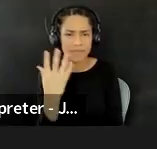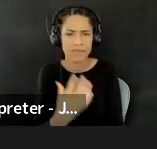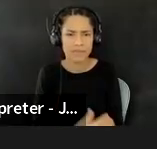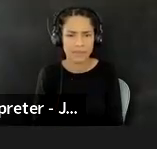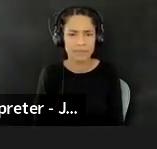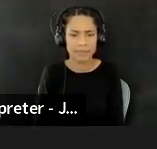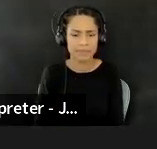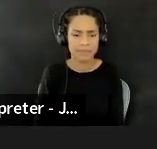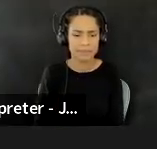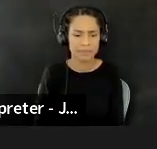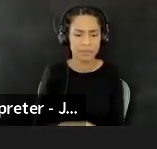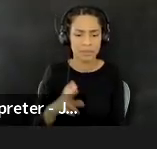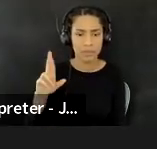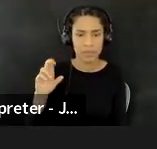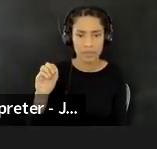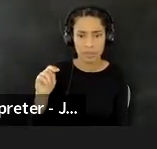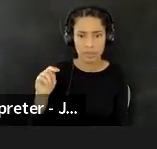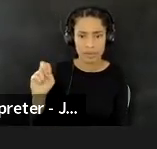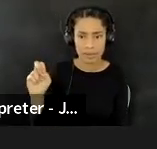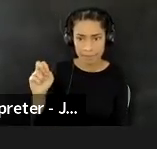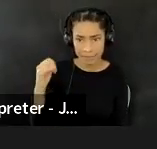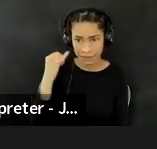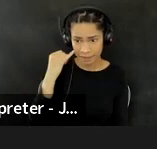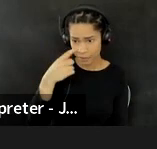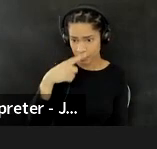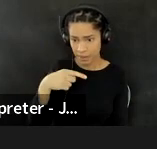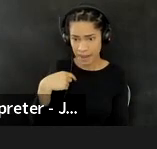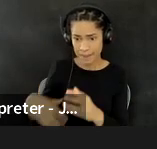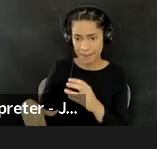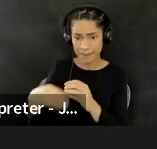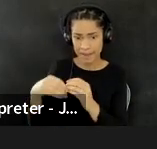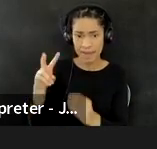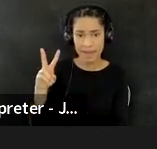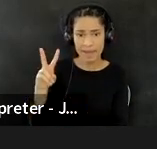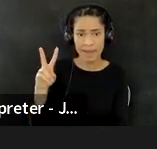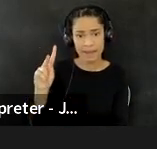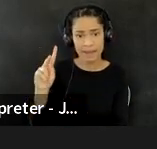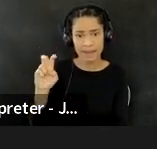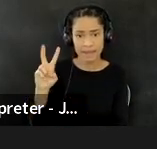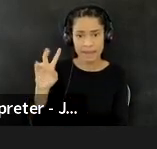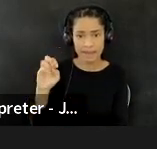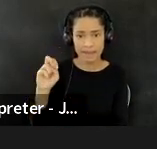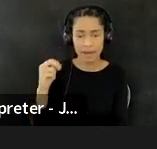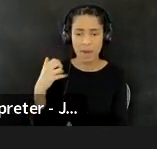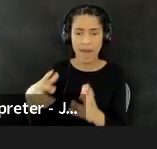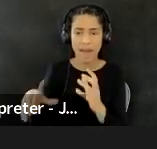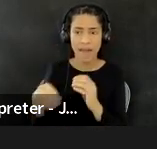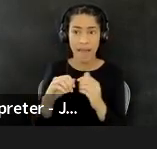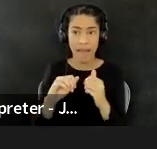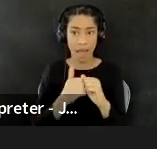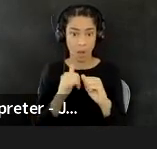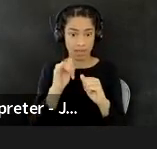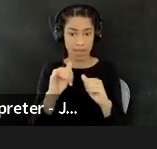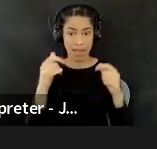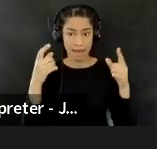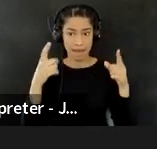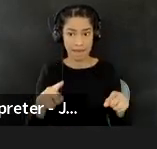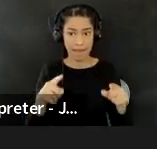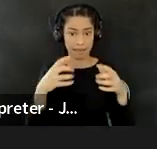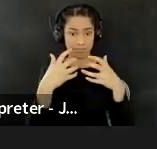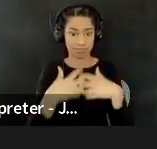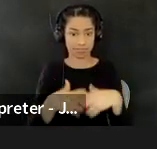Um, and if you don't mind, Kevin, I'll actually just say, because I think it's worth, um, adding that the way that that event at, uh,